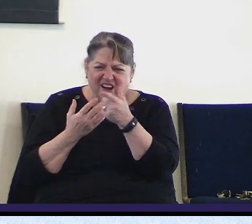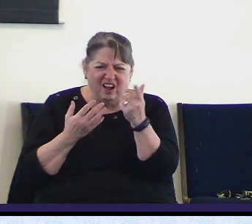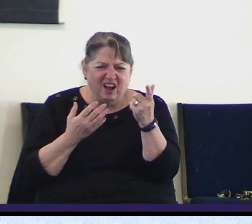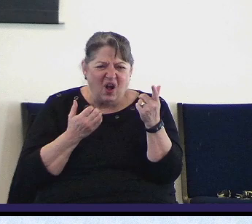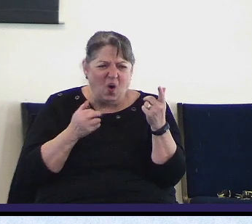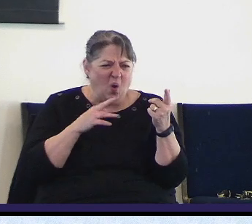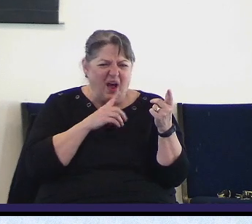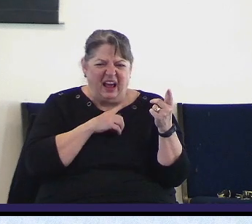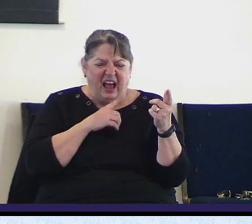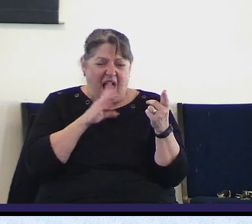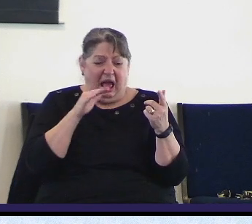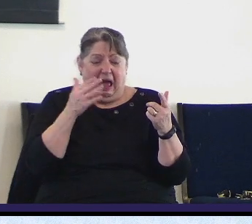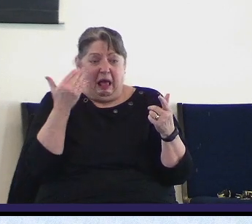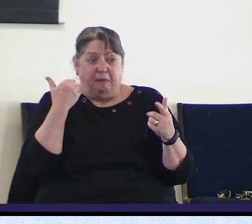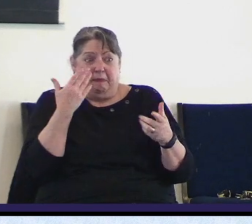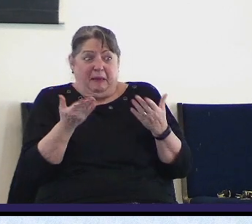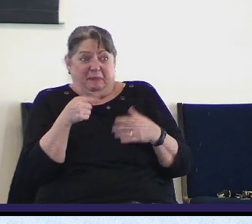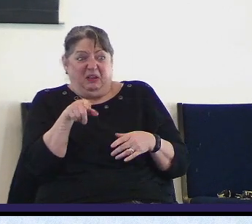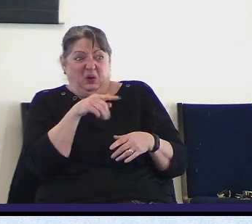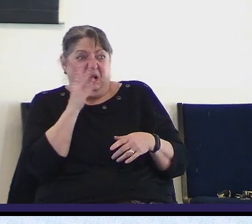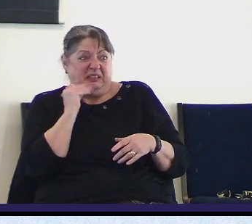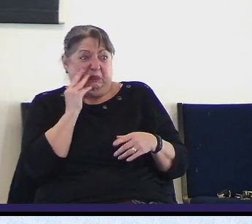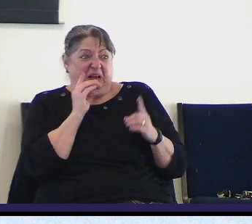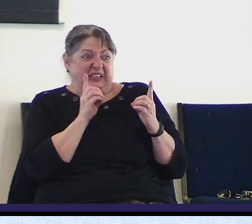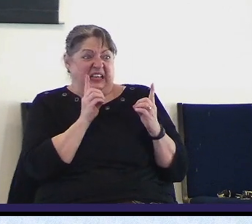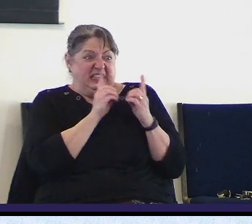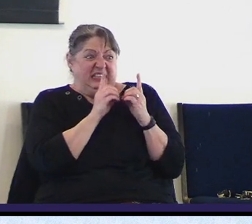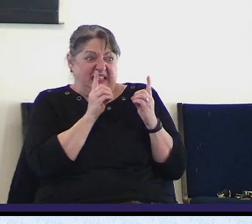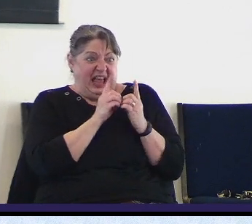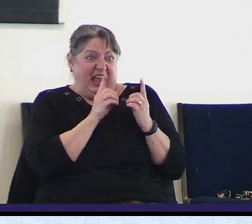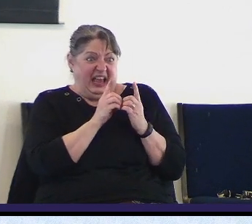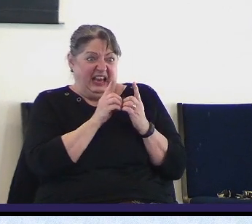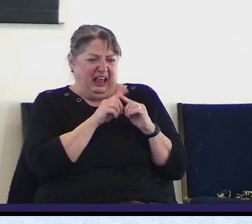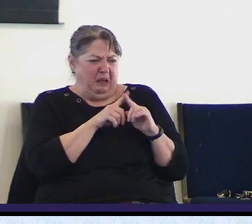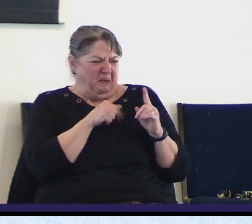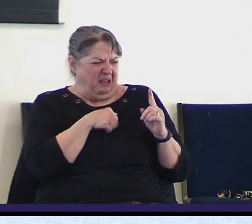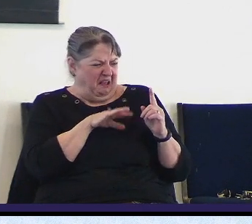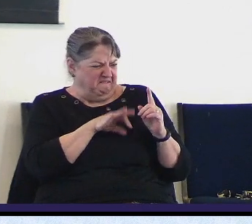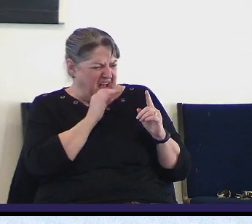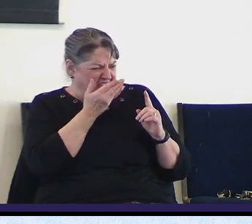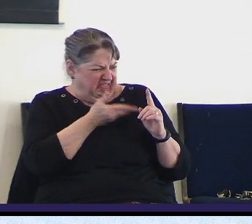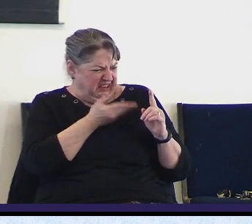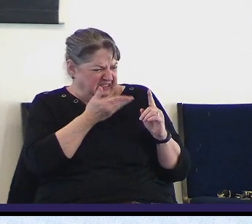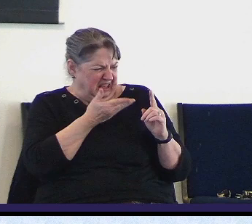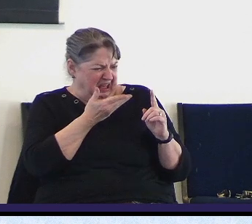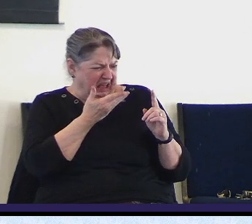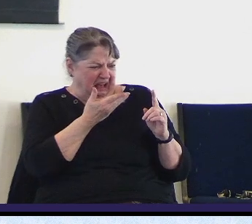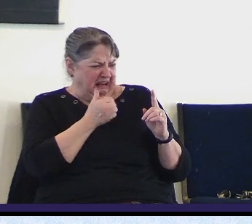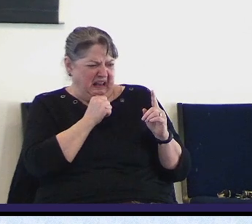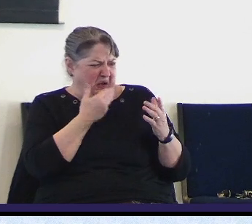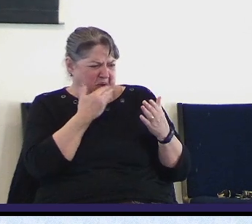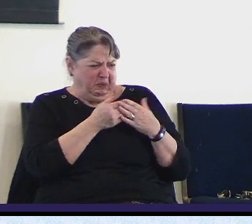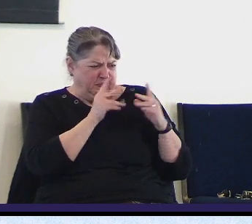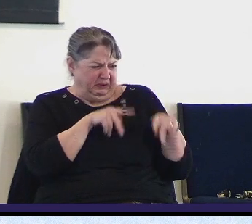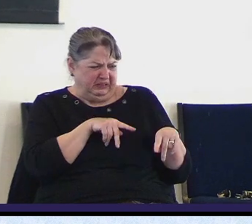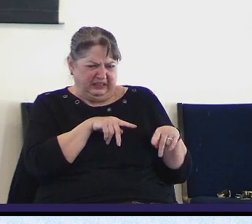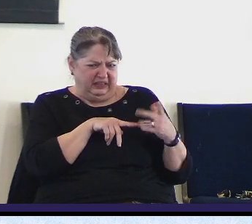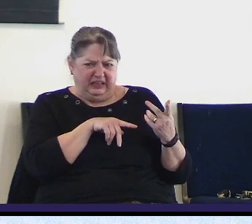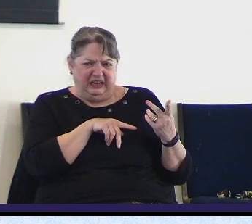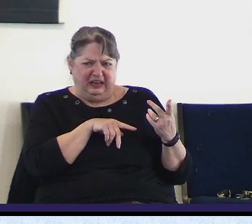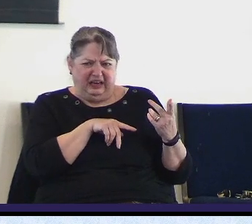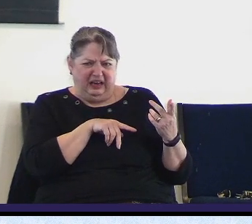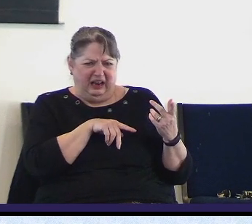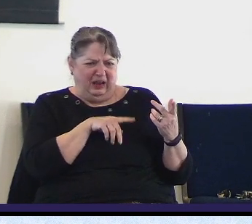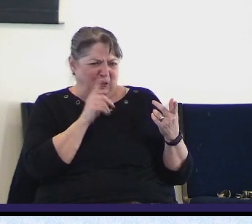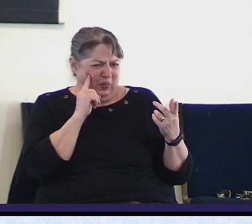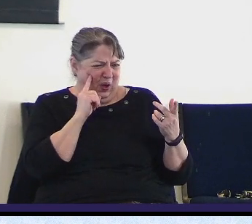dated someone that you thought this was the best person in the world and then only to find that it wasn't and you prayed and sought God and you thought that that was